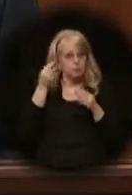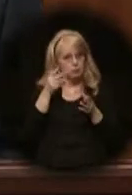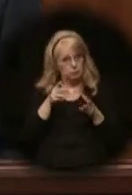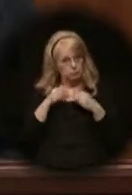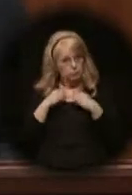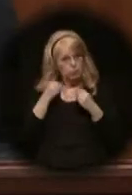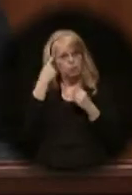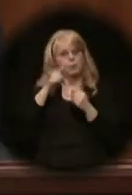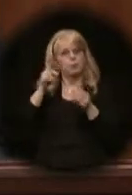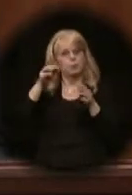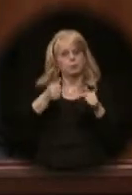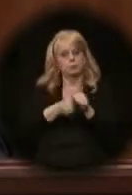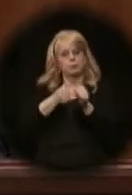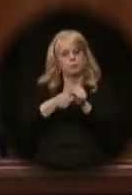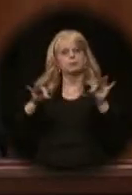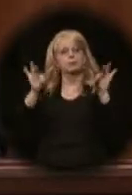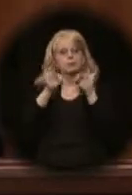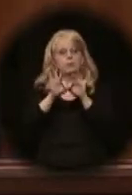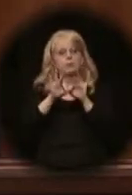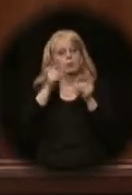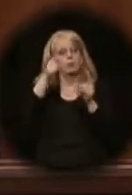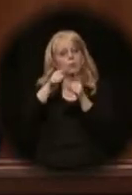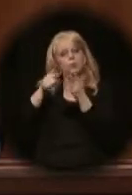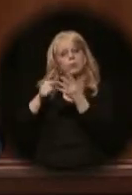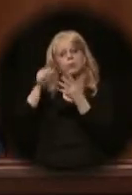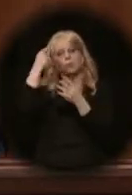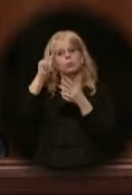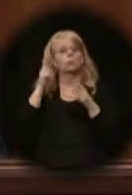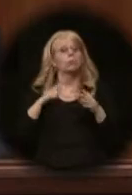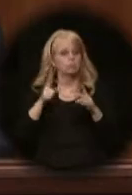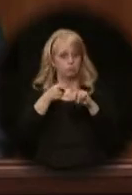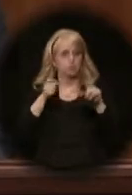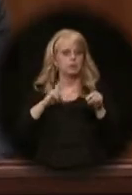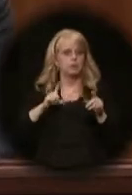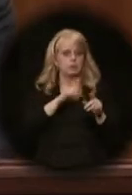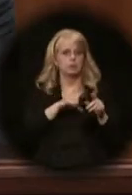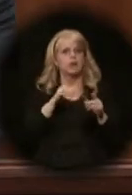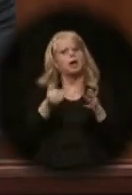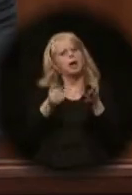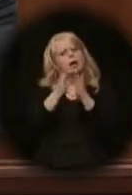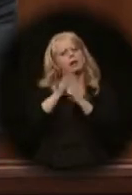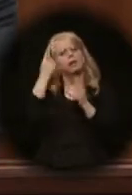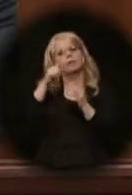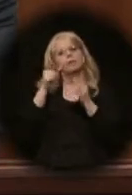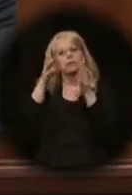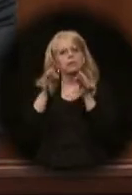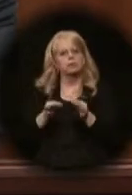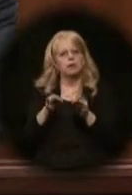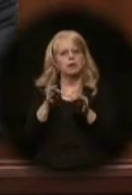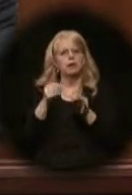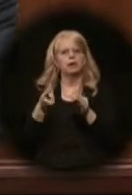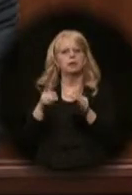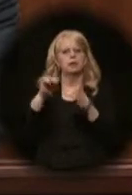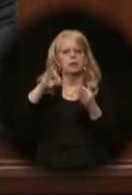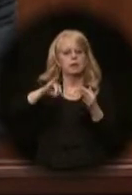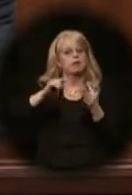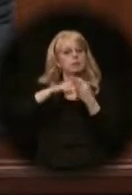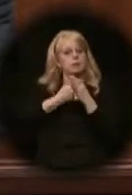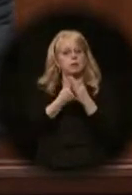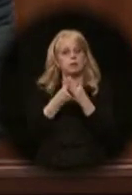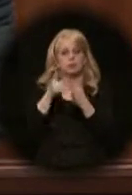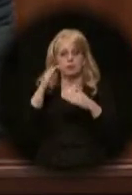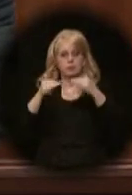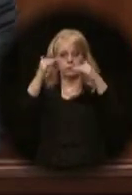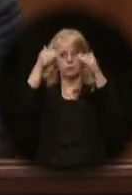points from legislators. This session, I ask you to work with me to review and decide Alaska's course on this initial phase of the Alaska